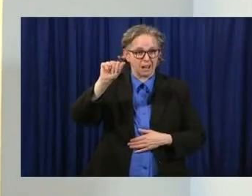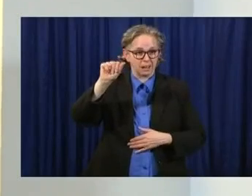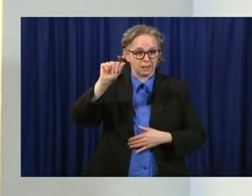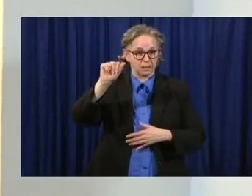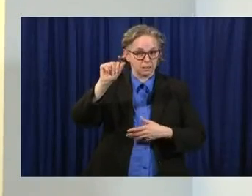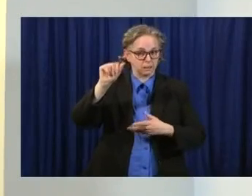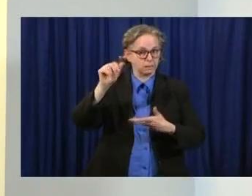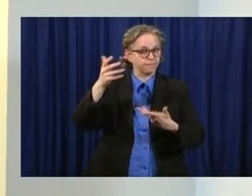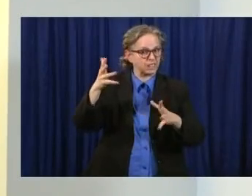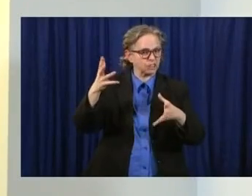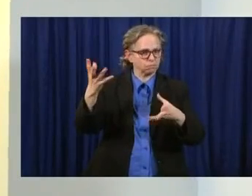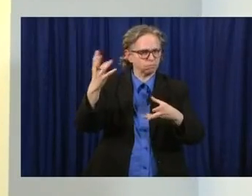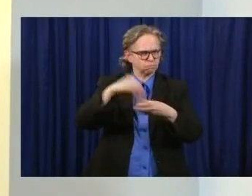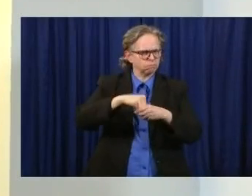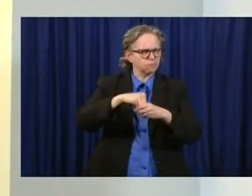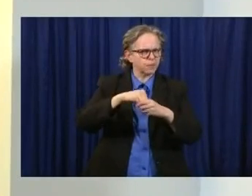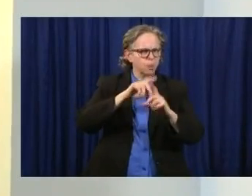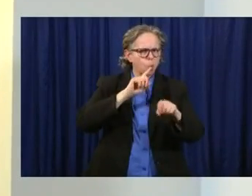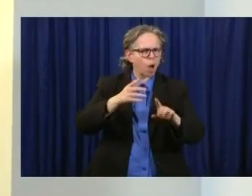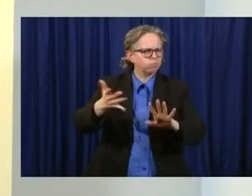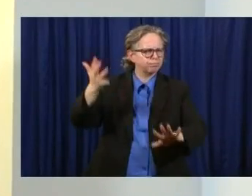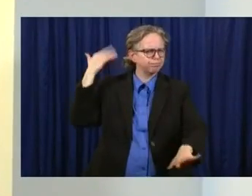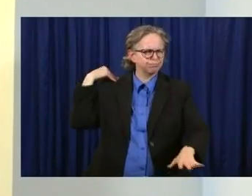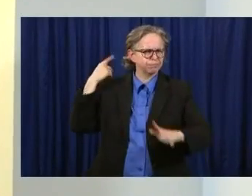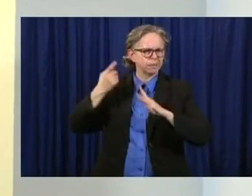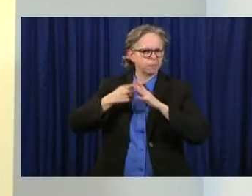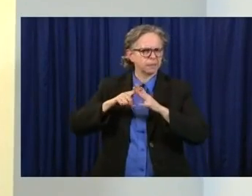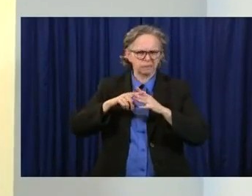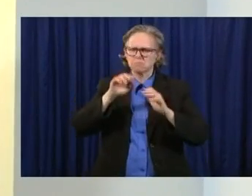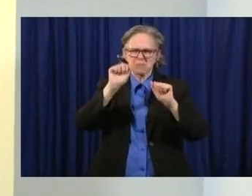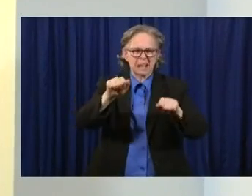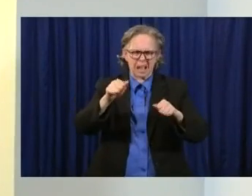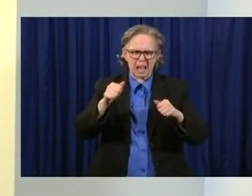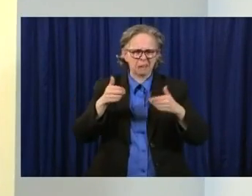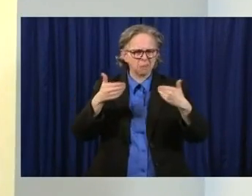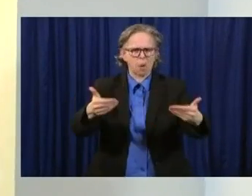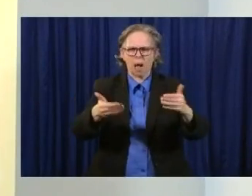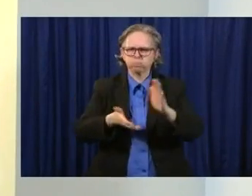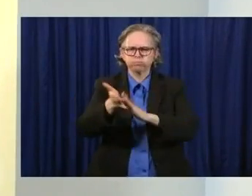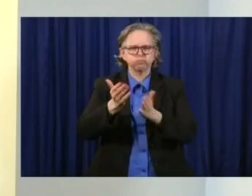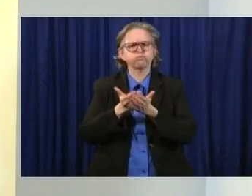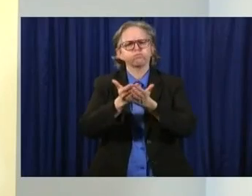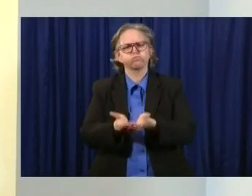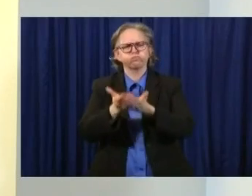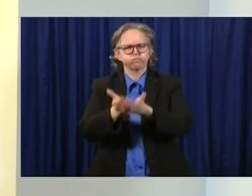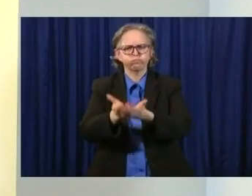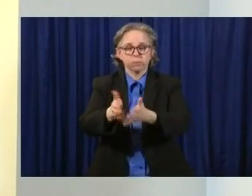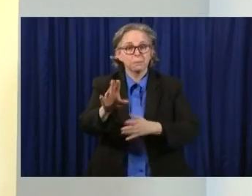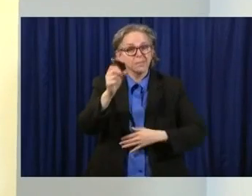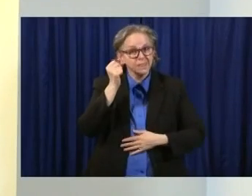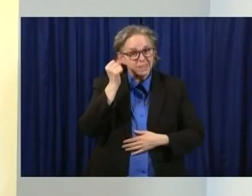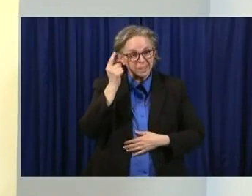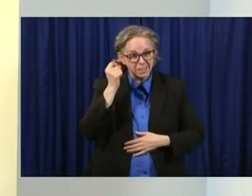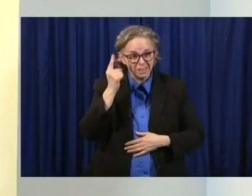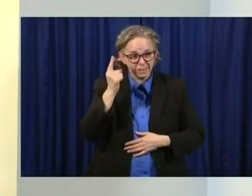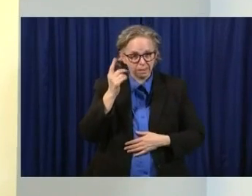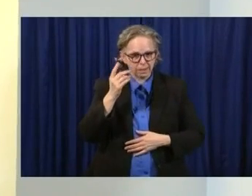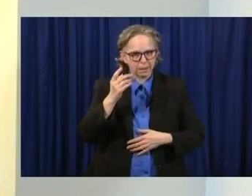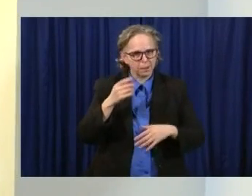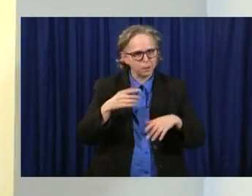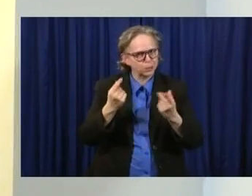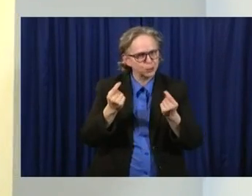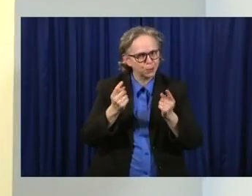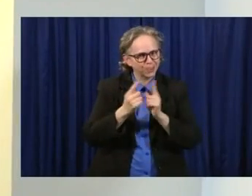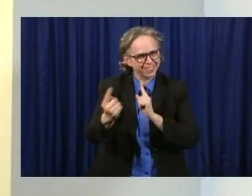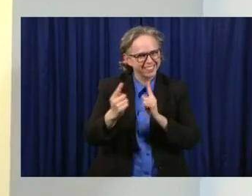as places that you can operate. And then, obviously, all of the social distancing guidelines and the recommendations on